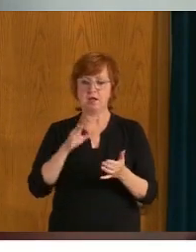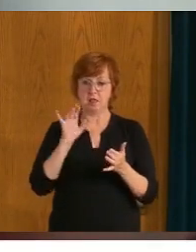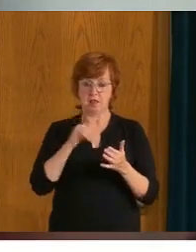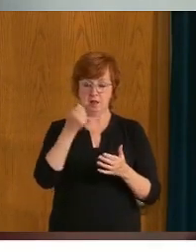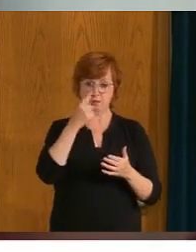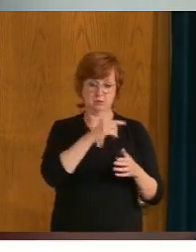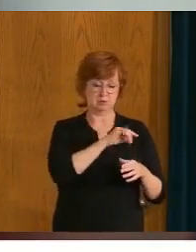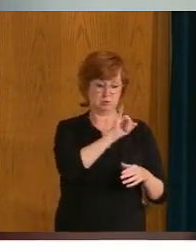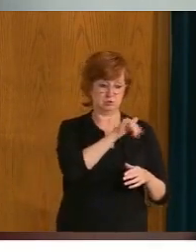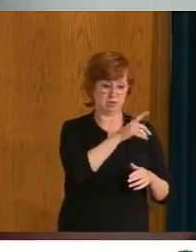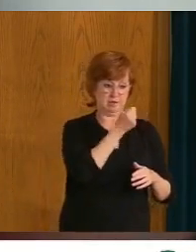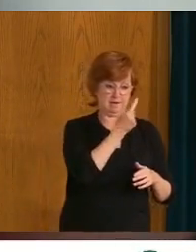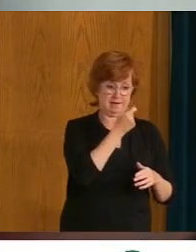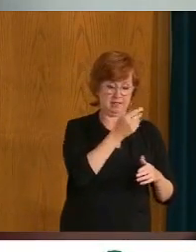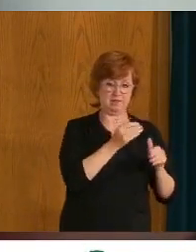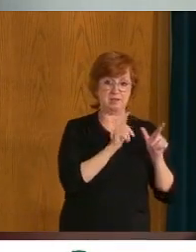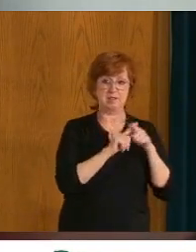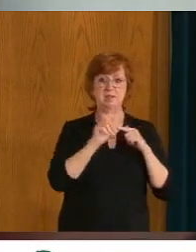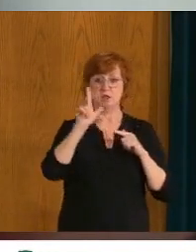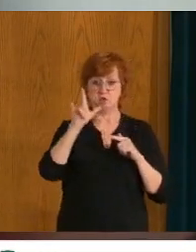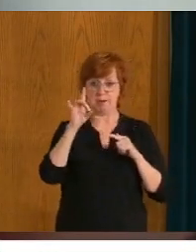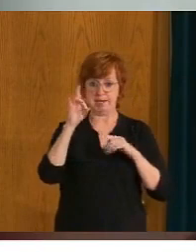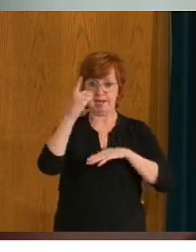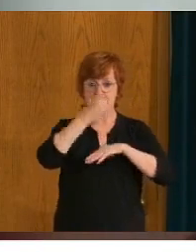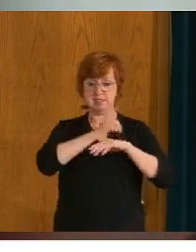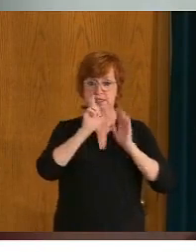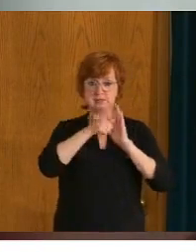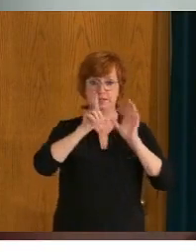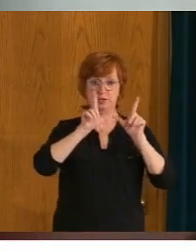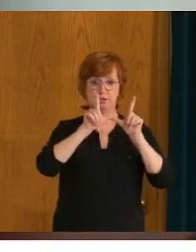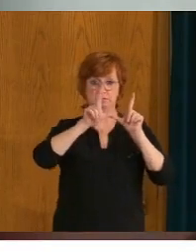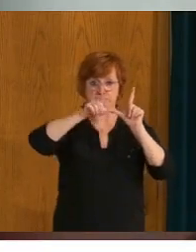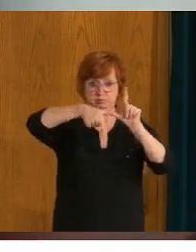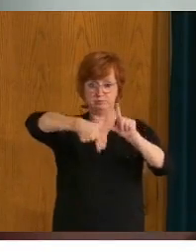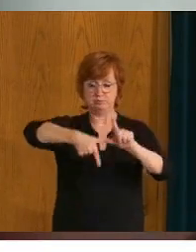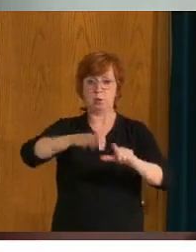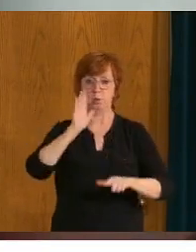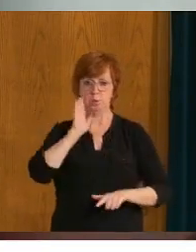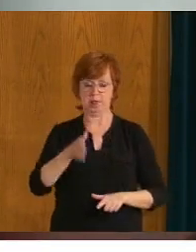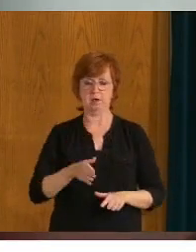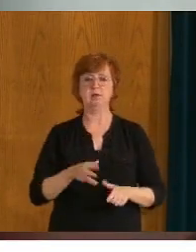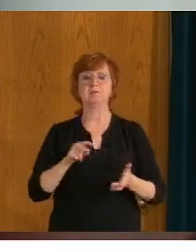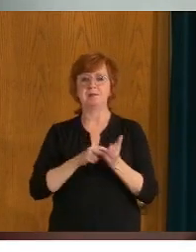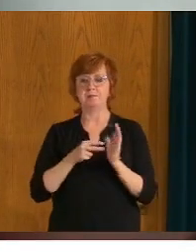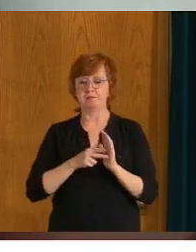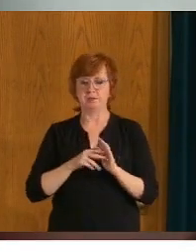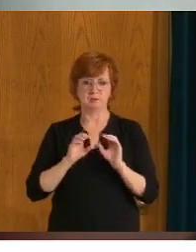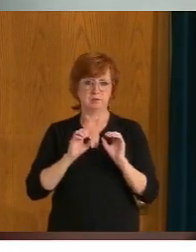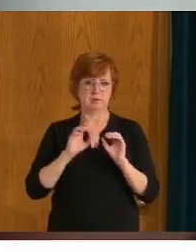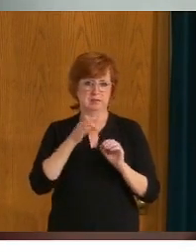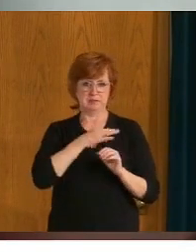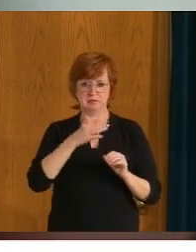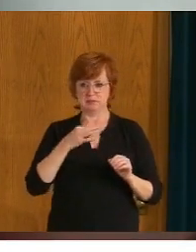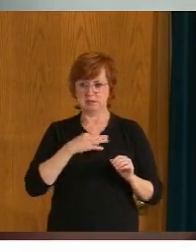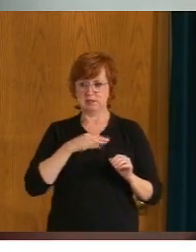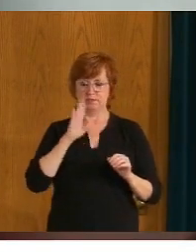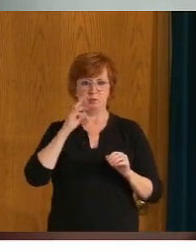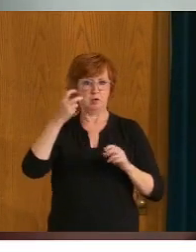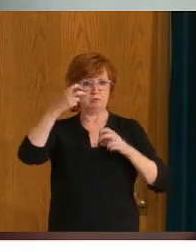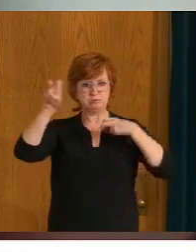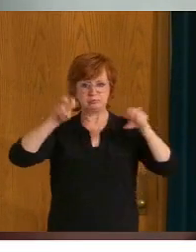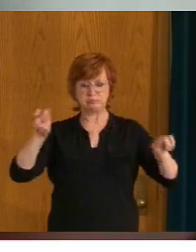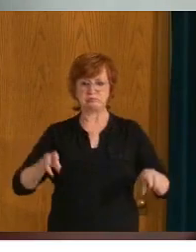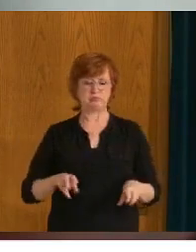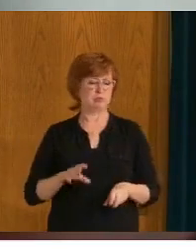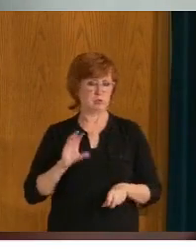days after the removal of the emergency health order. So you're going to see some fundamental changes to staffing with respect to, you know, you won't see courting and long-term care.